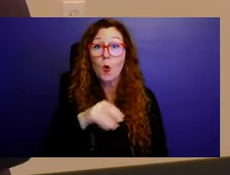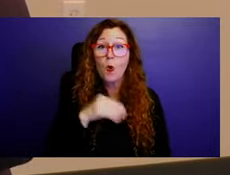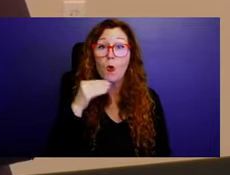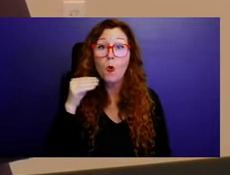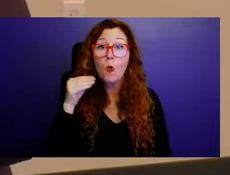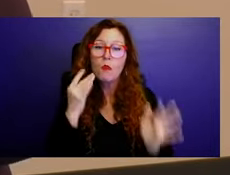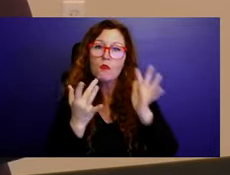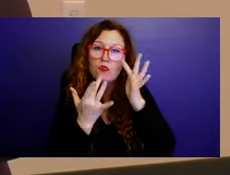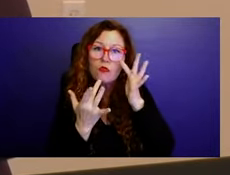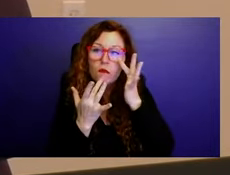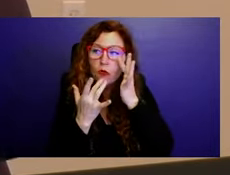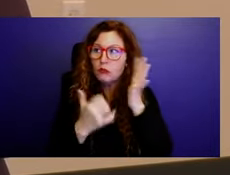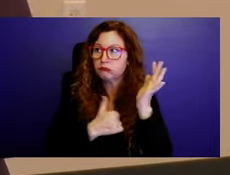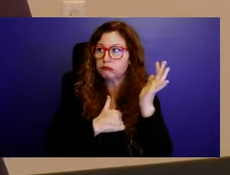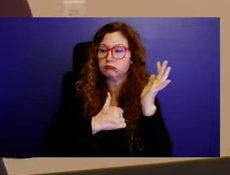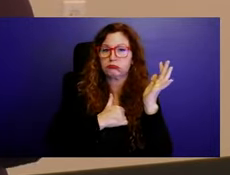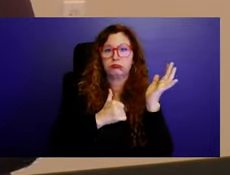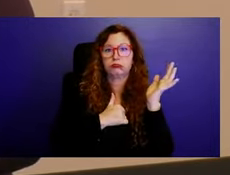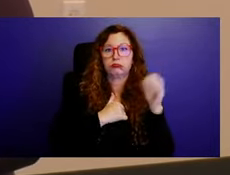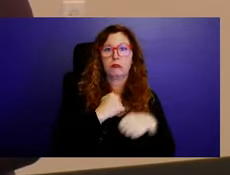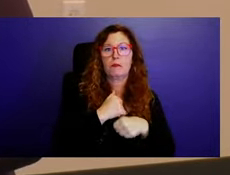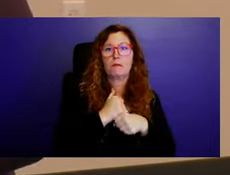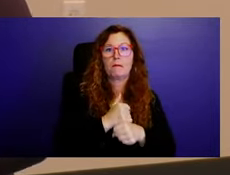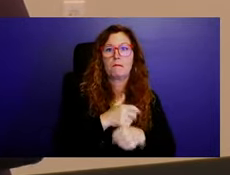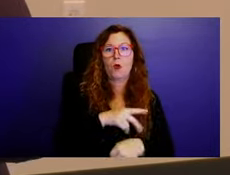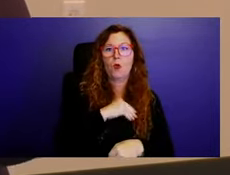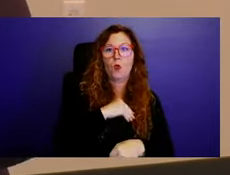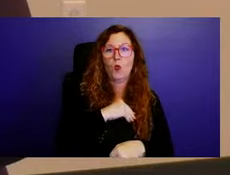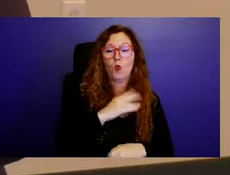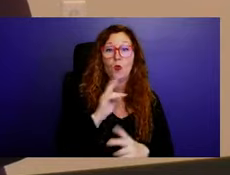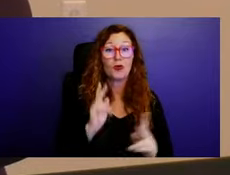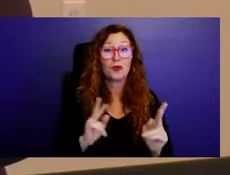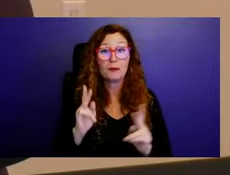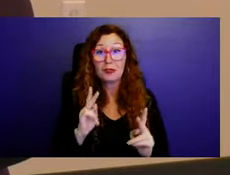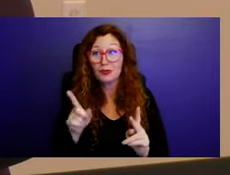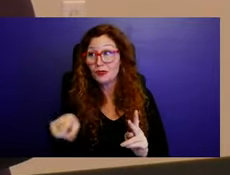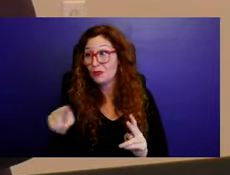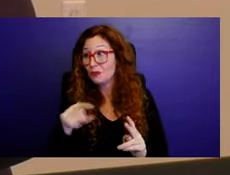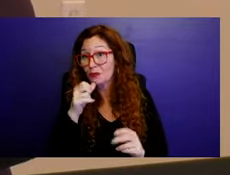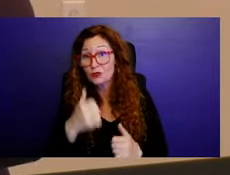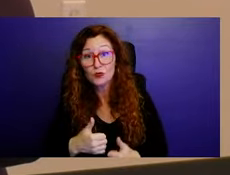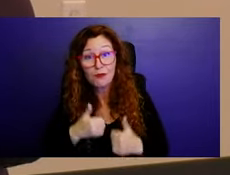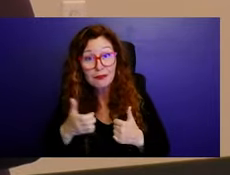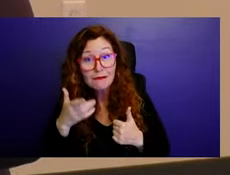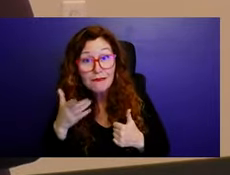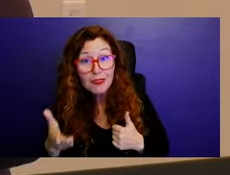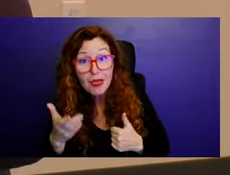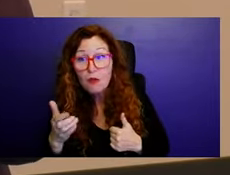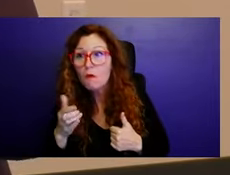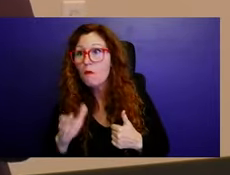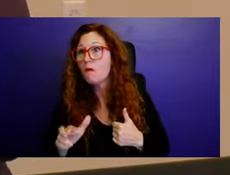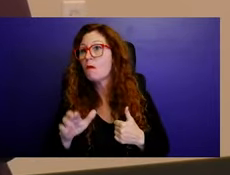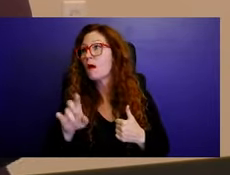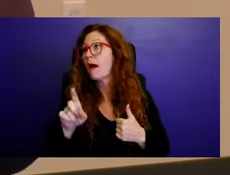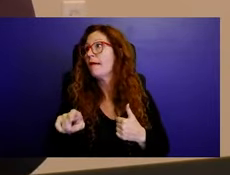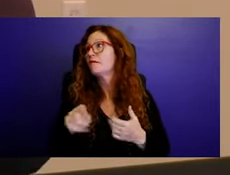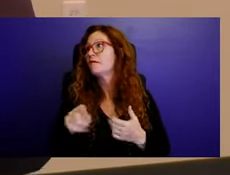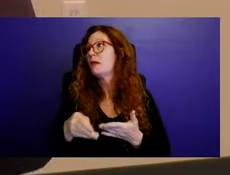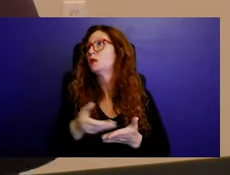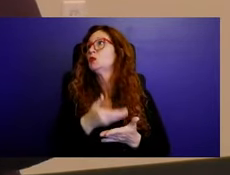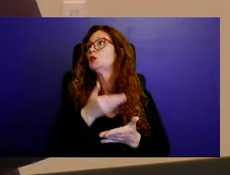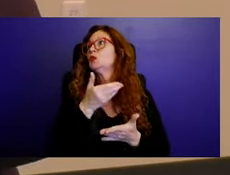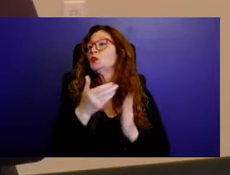if they had one, or you're servicing people who don't live in the community, or they would have to invest in some sort of technology and give a